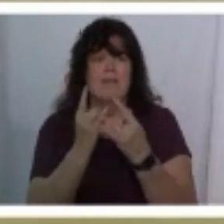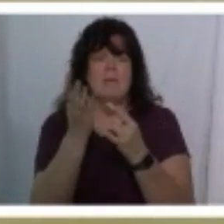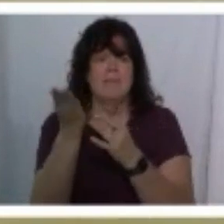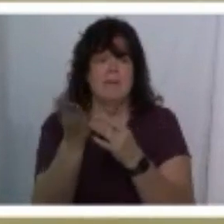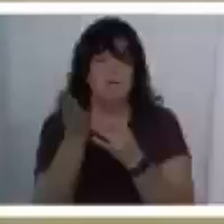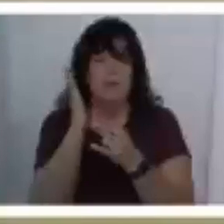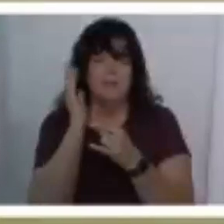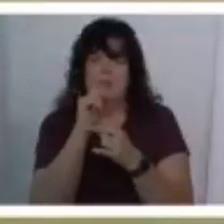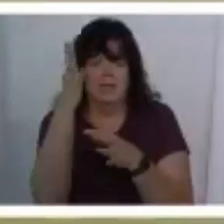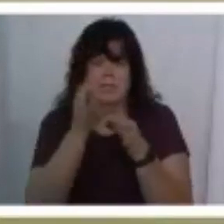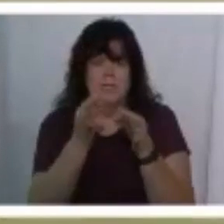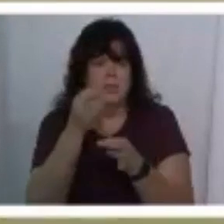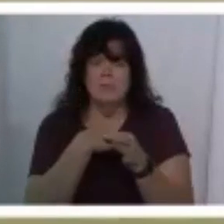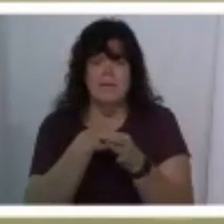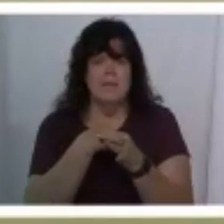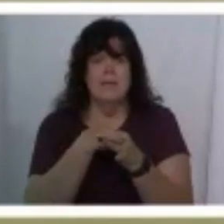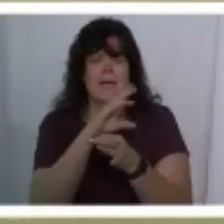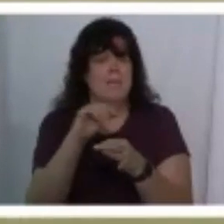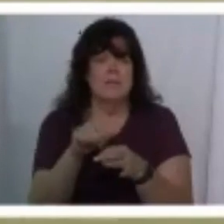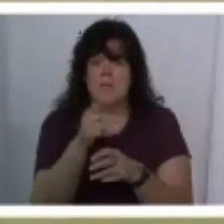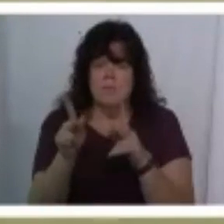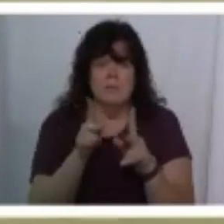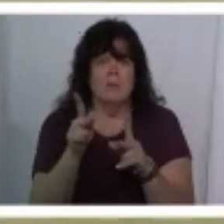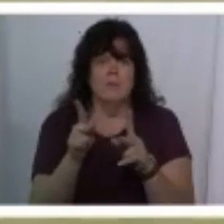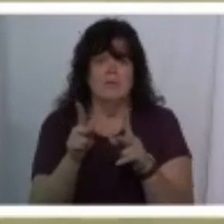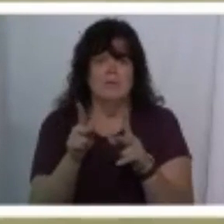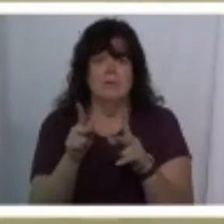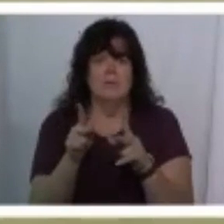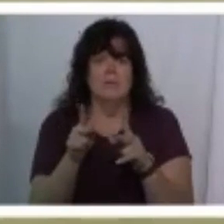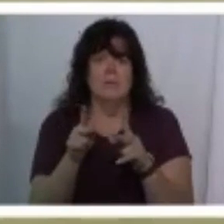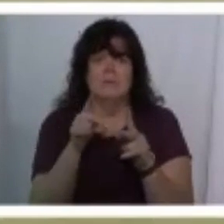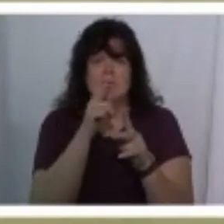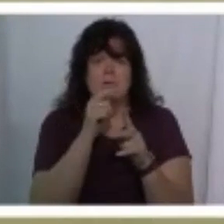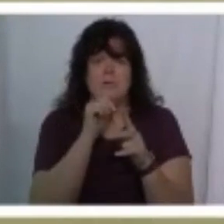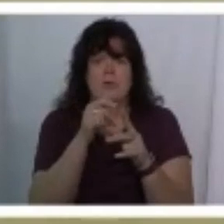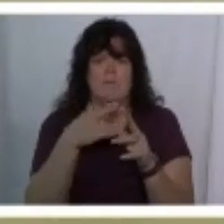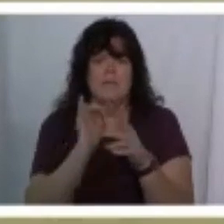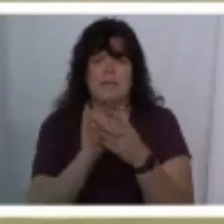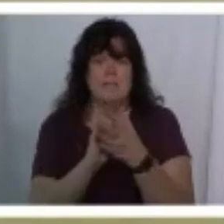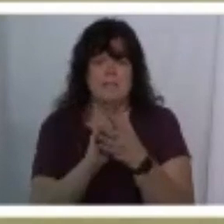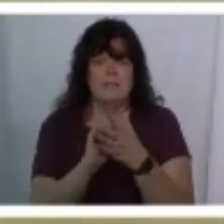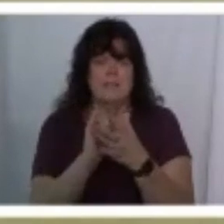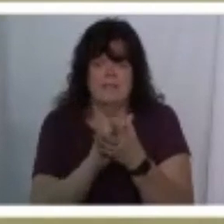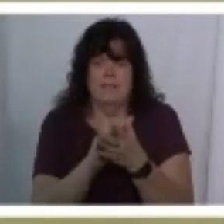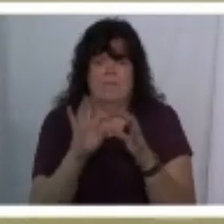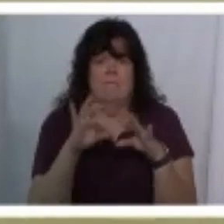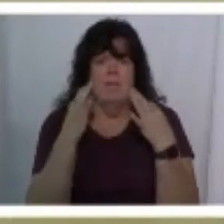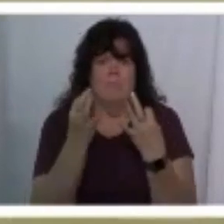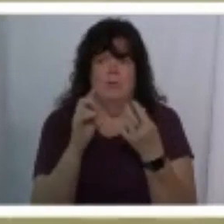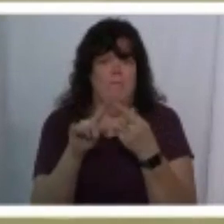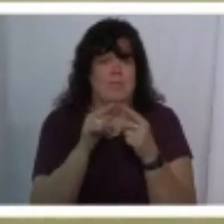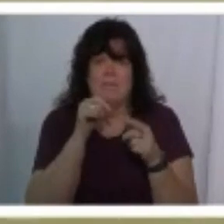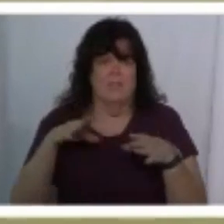they won't judge me and i think there's other people who need that who don't feel accepted by their family or by their